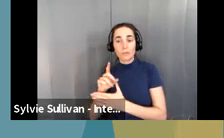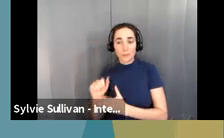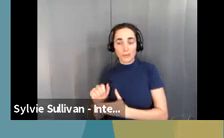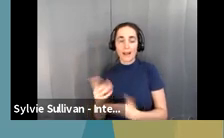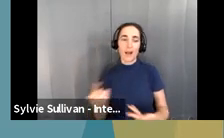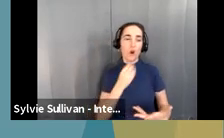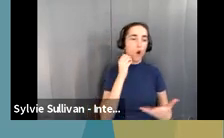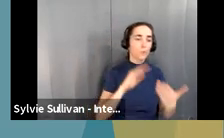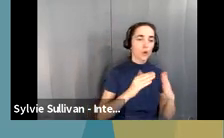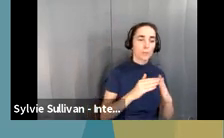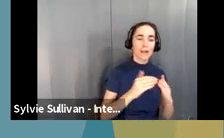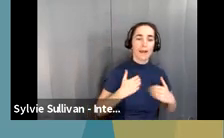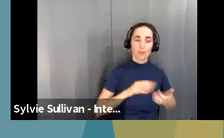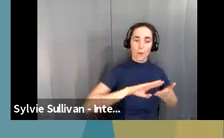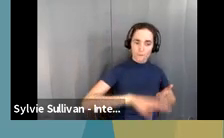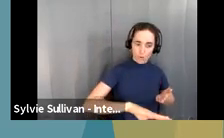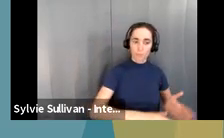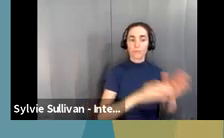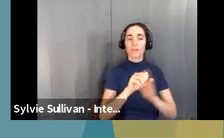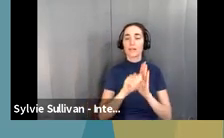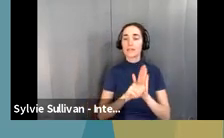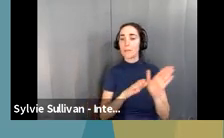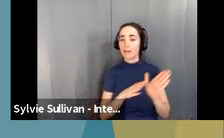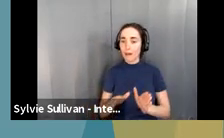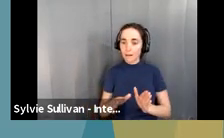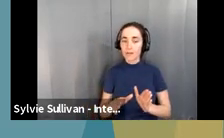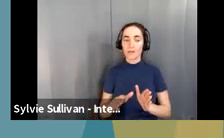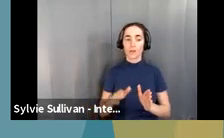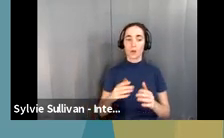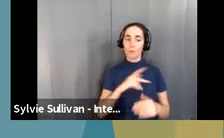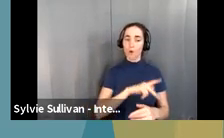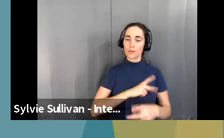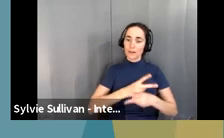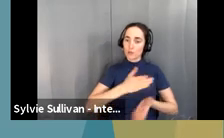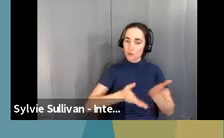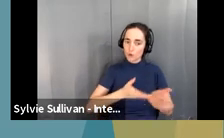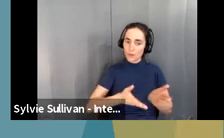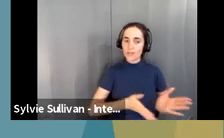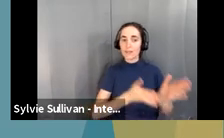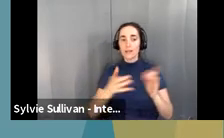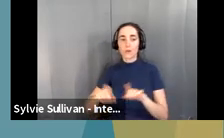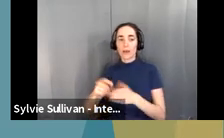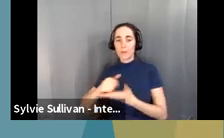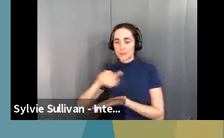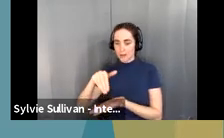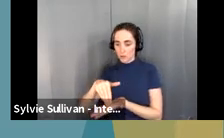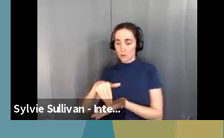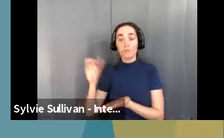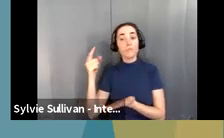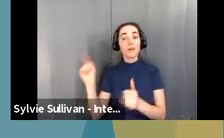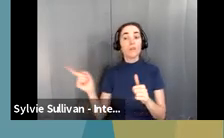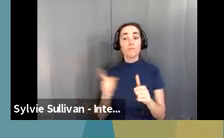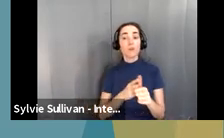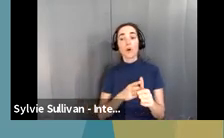state-planned long-term personal care services and pay center. Additionally, medical eligibility determinations for